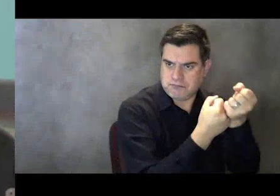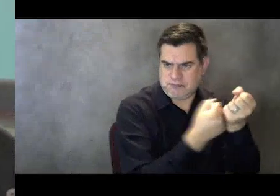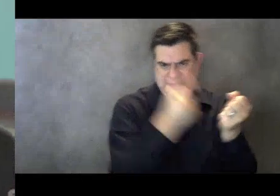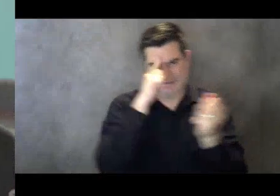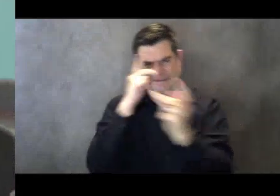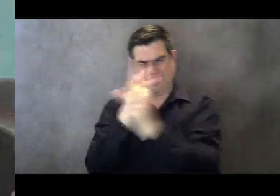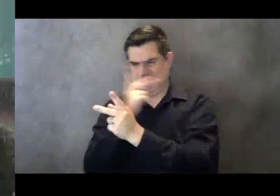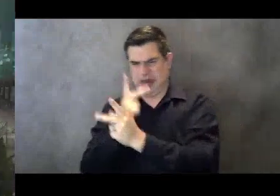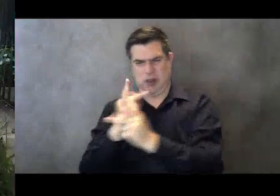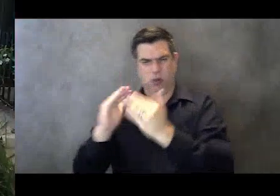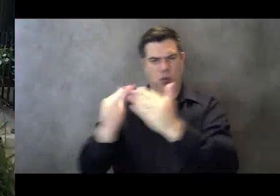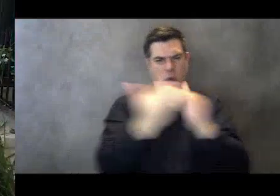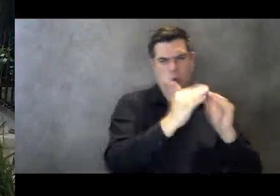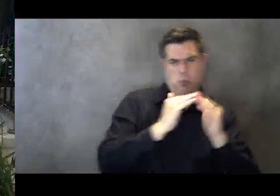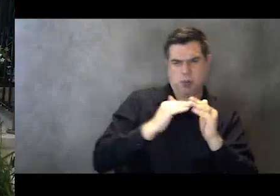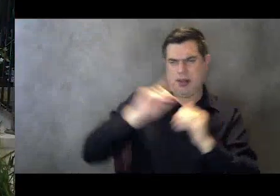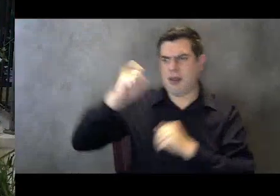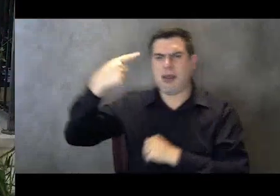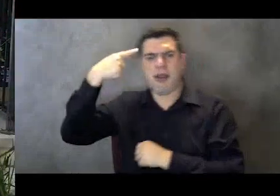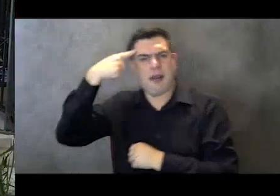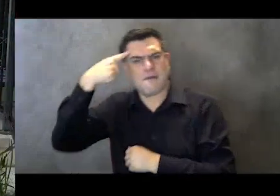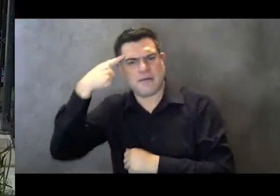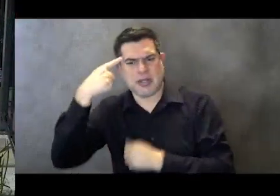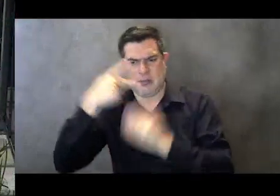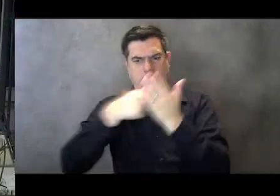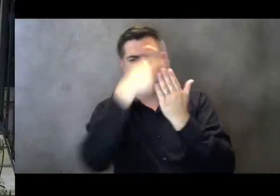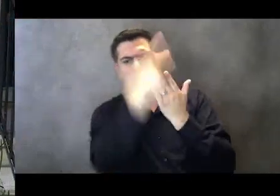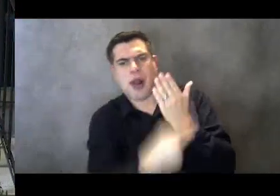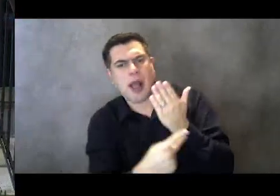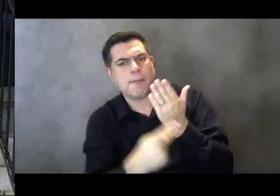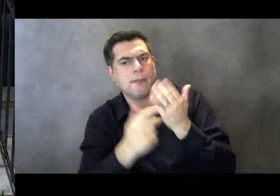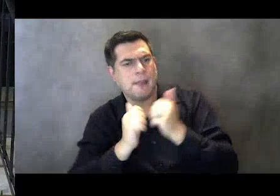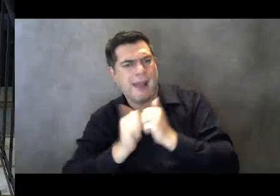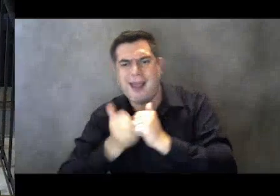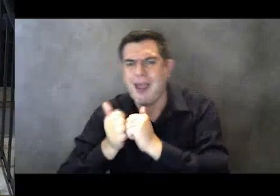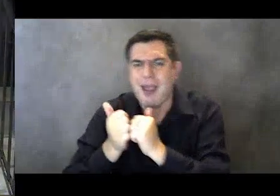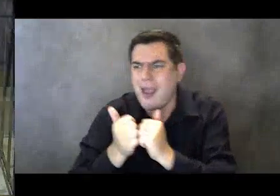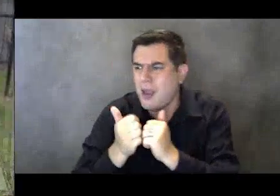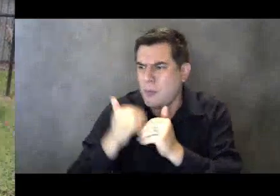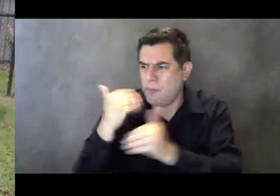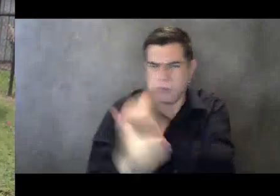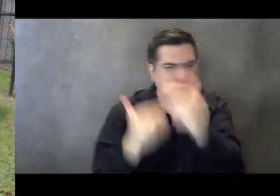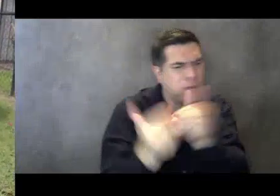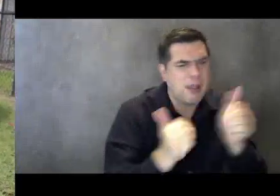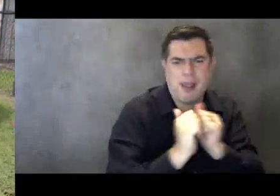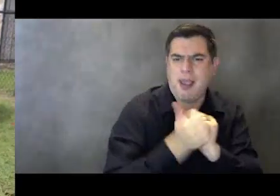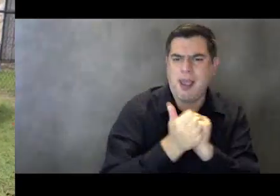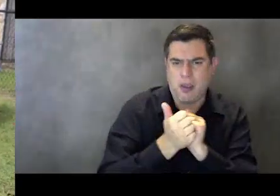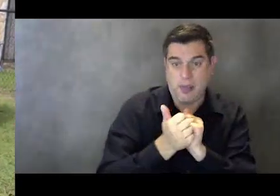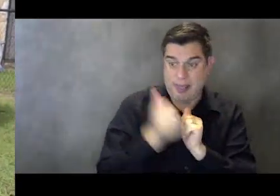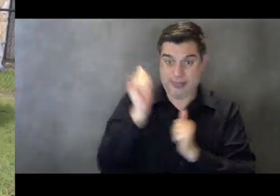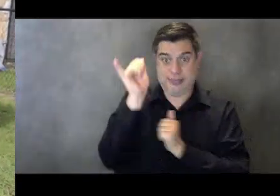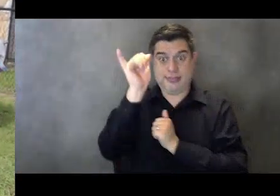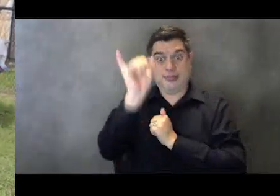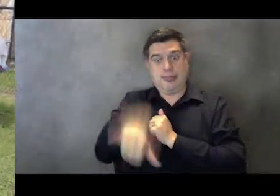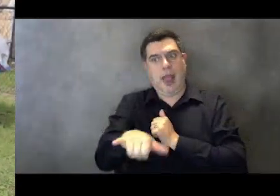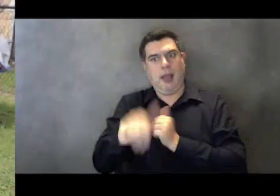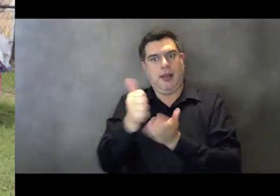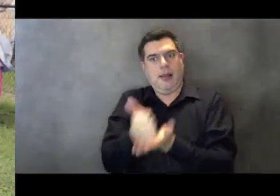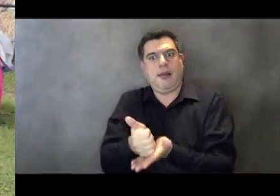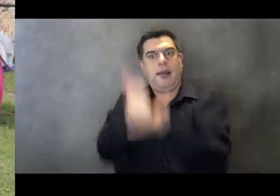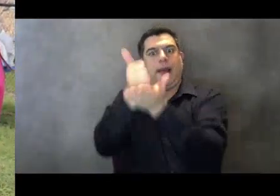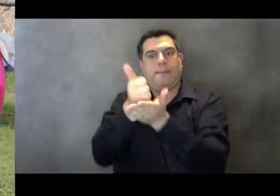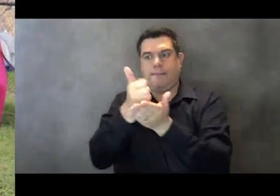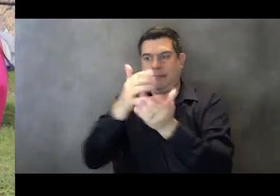-sponsored programs. Counseling and planning services facilitate transitions from more